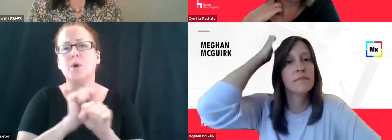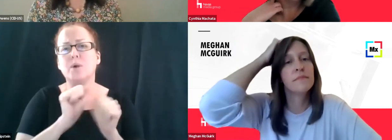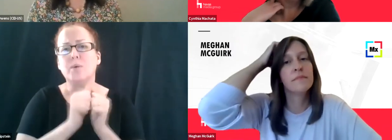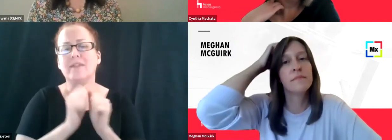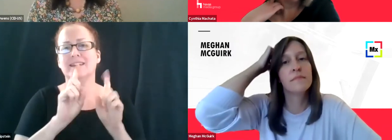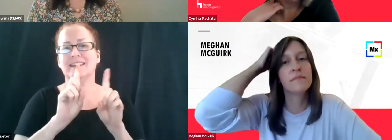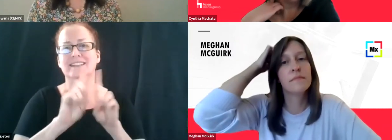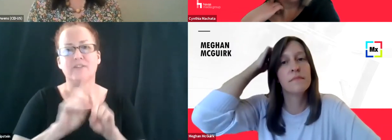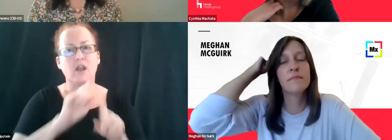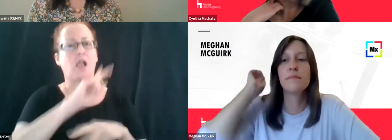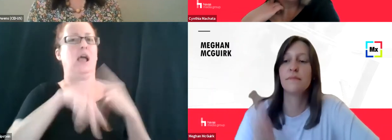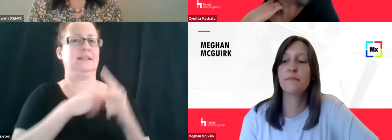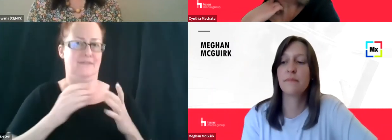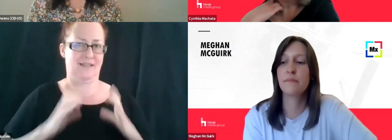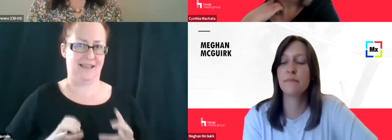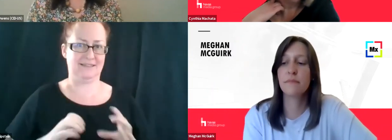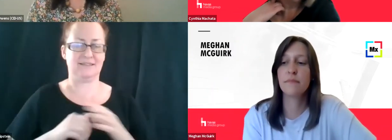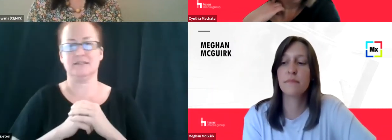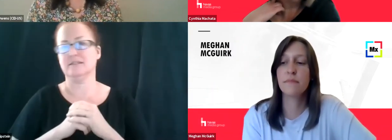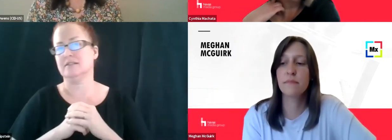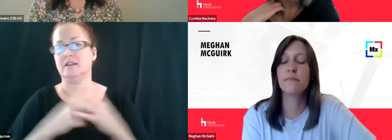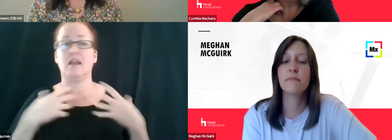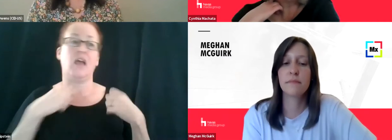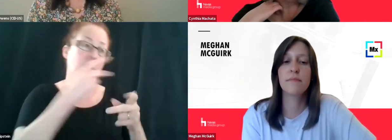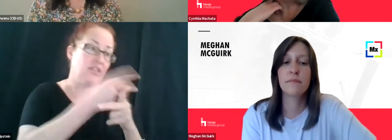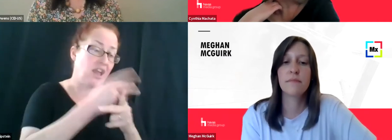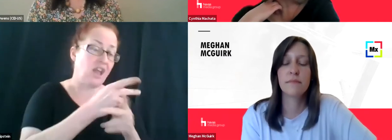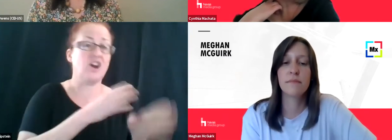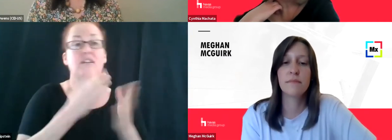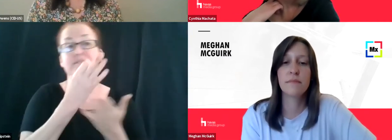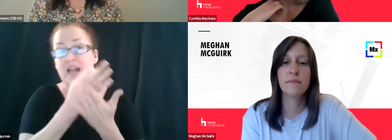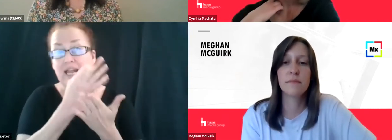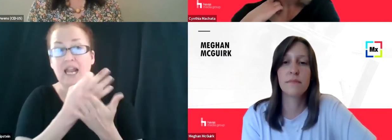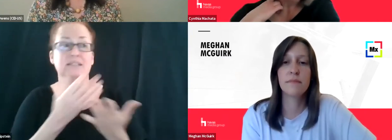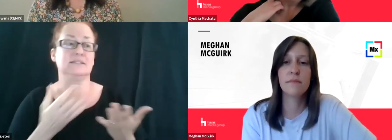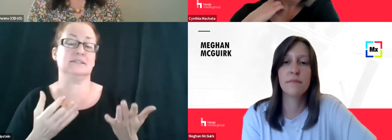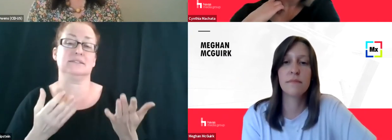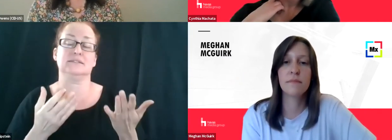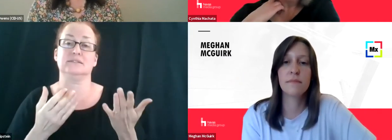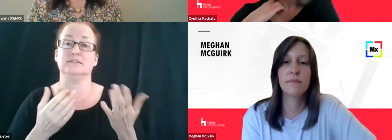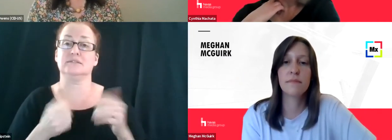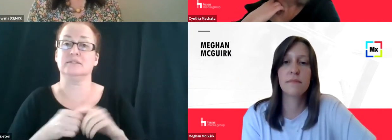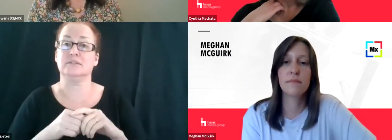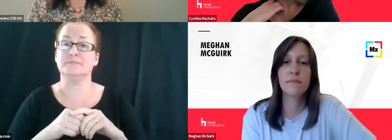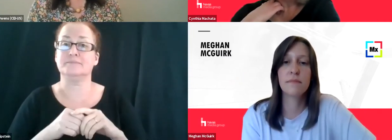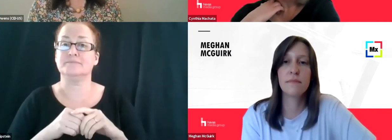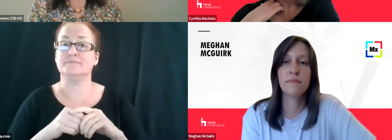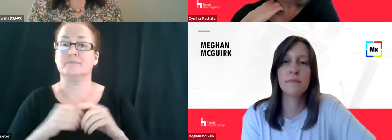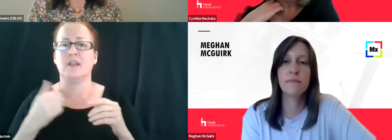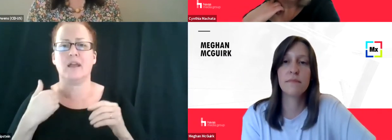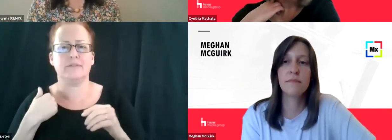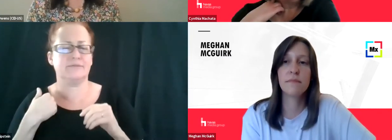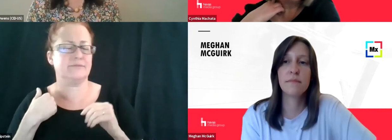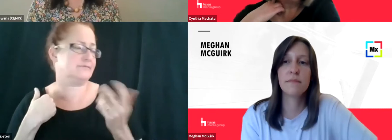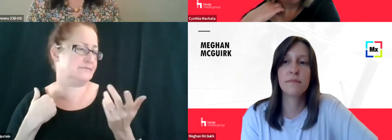types of clients. So everything from healthcare to finance to, you know, we've got a number of other